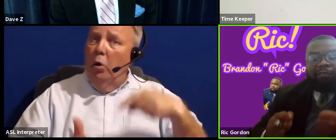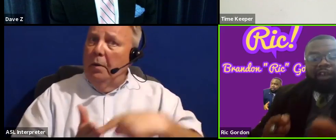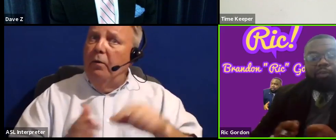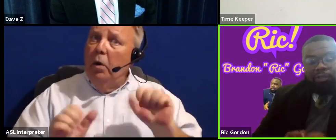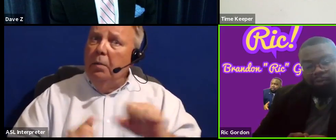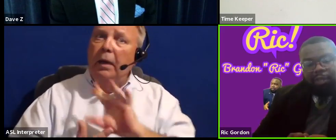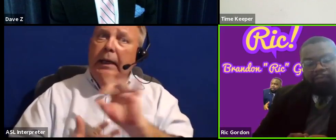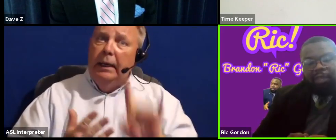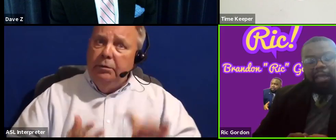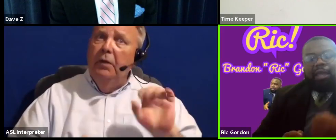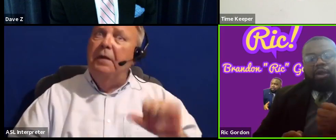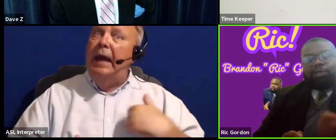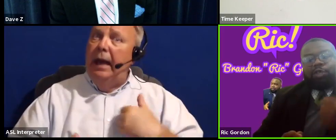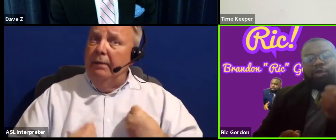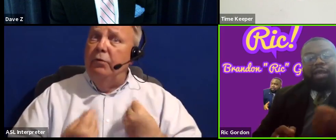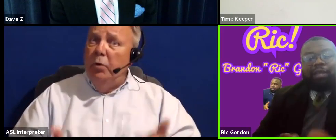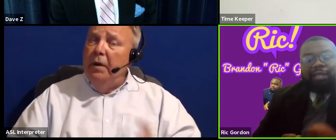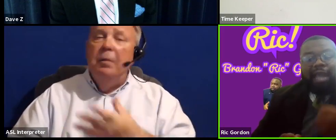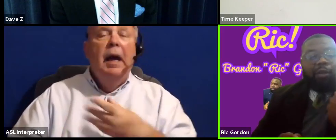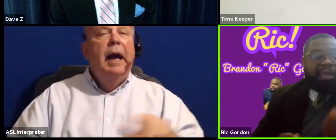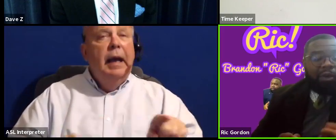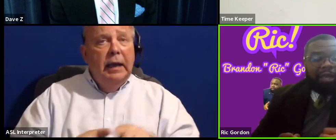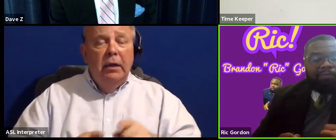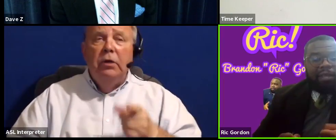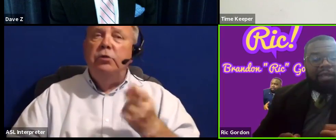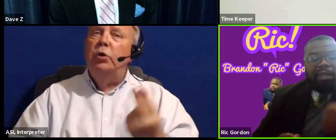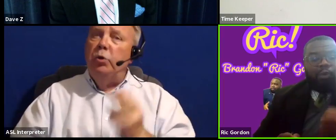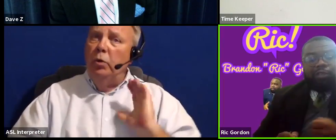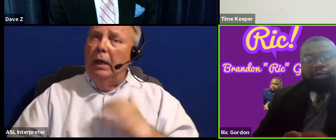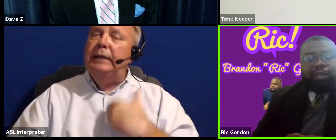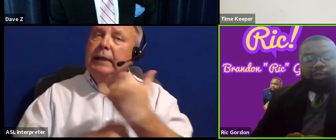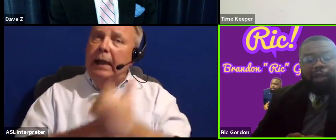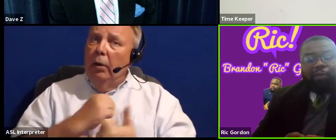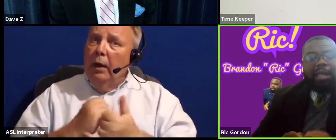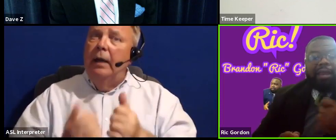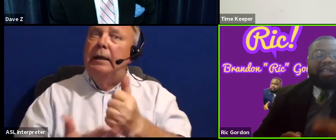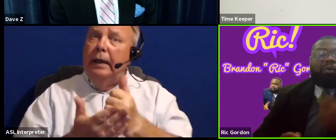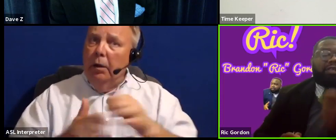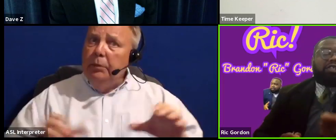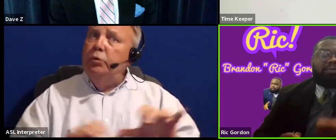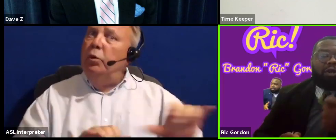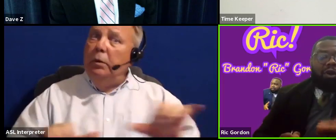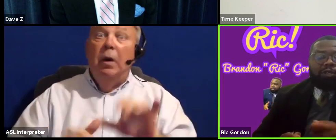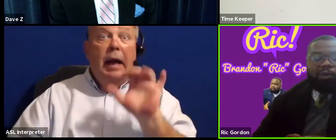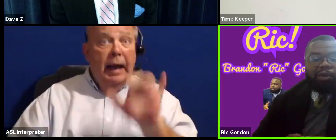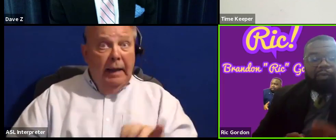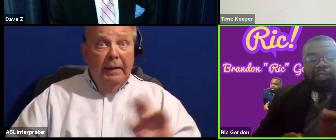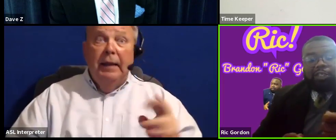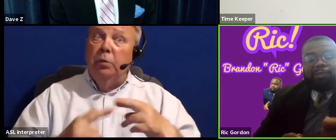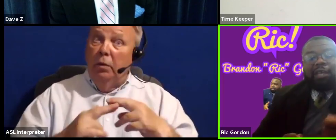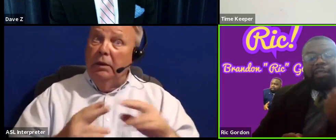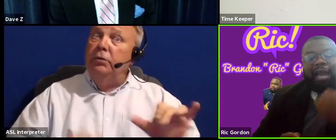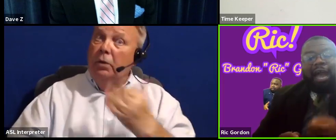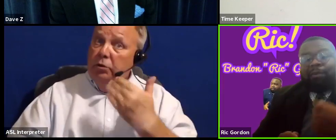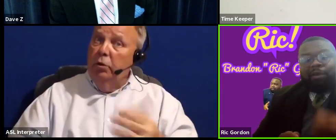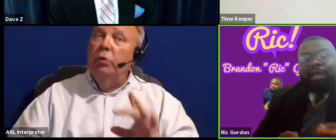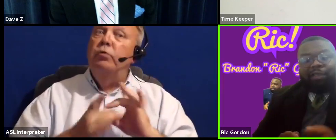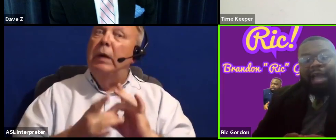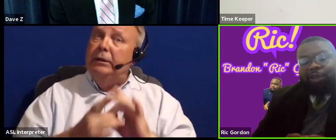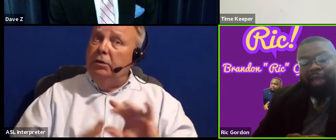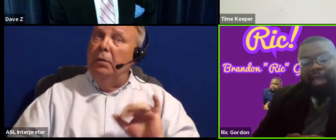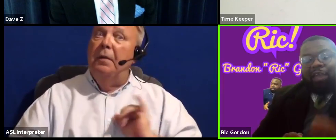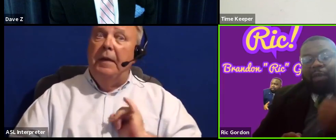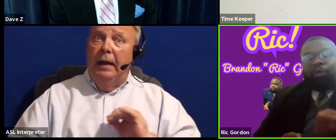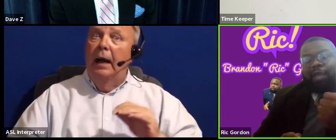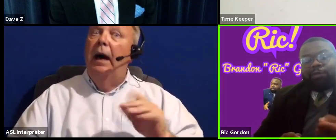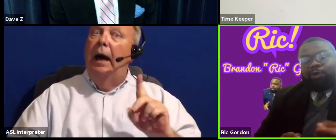options they can have available to them, and also utilizing our county to help us do that as well. And that's what relationships are also good relationships that I'm